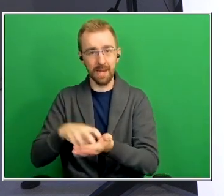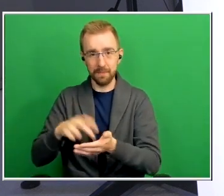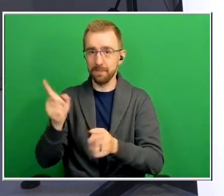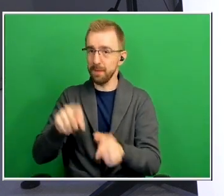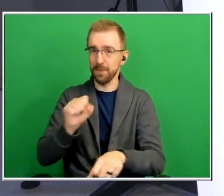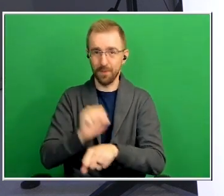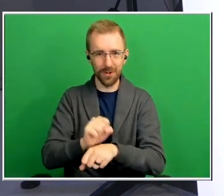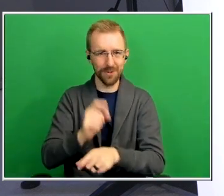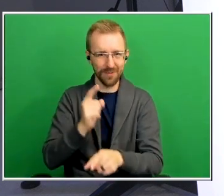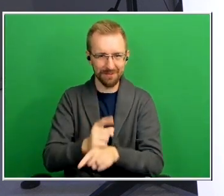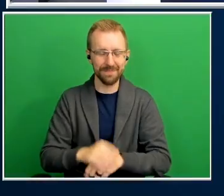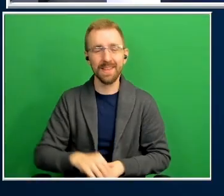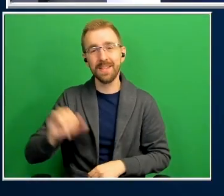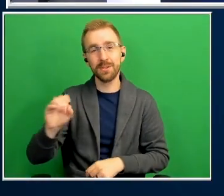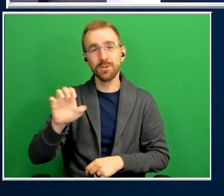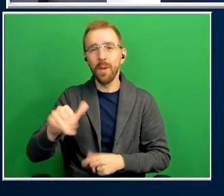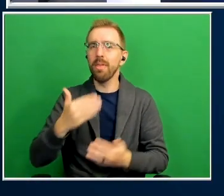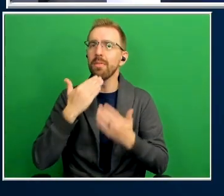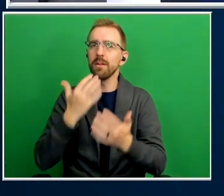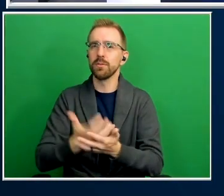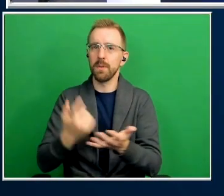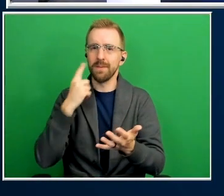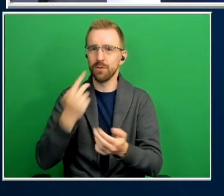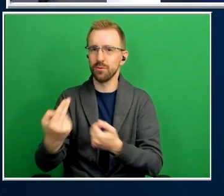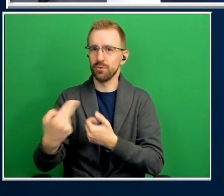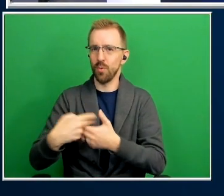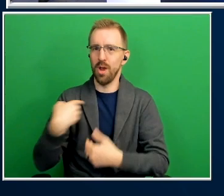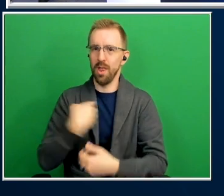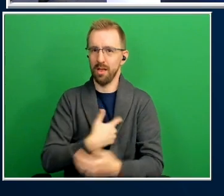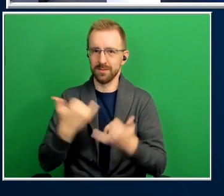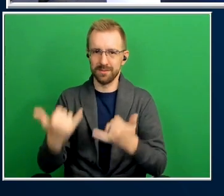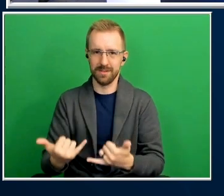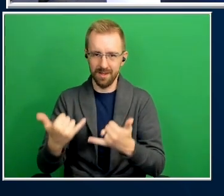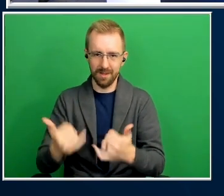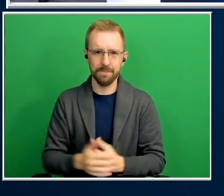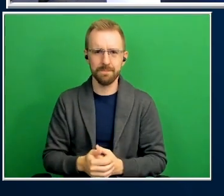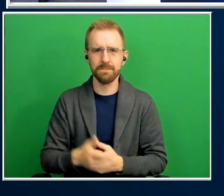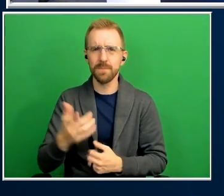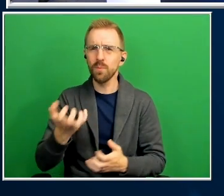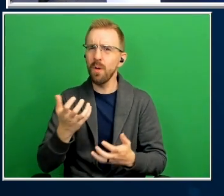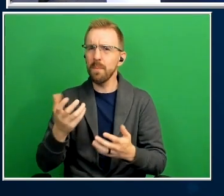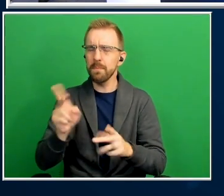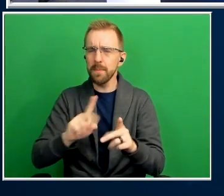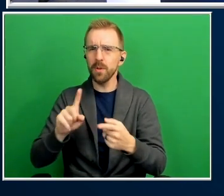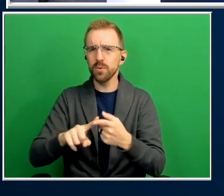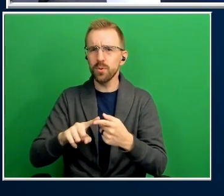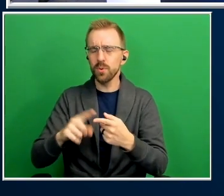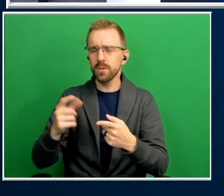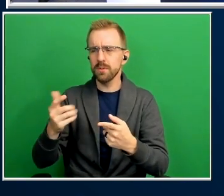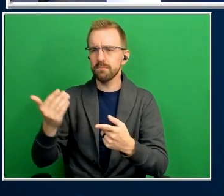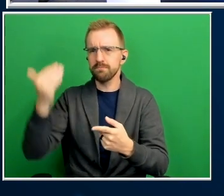thank you so much for being with us today um what do you really want people to take away from our conversation what should they know